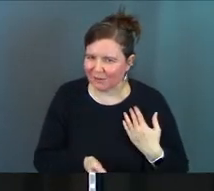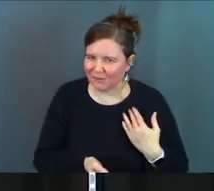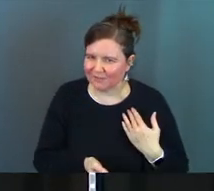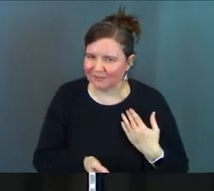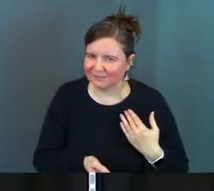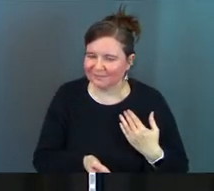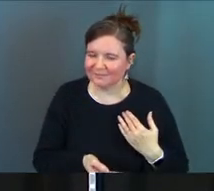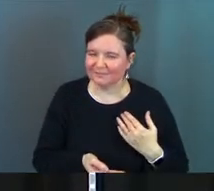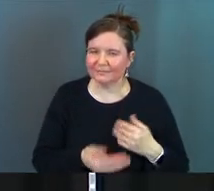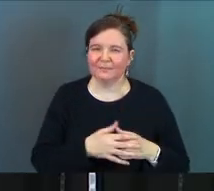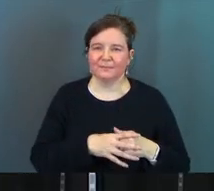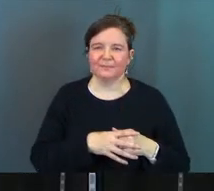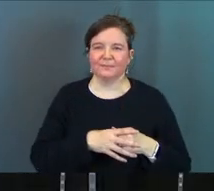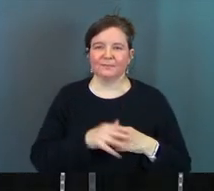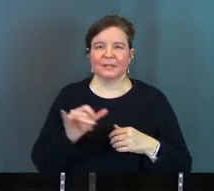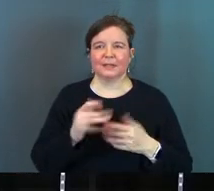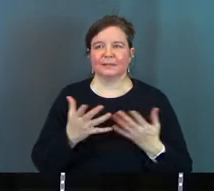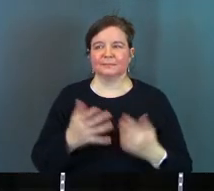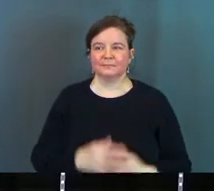it's like